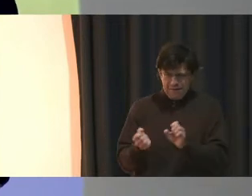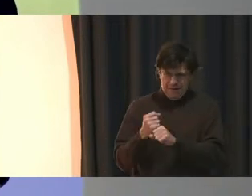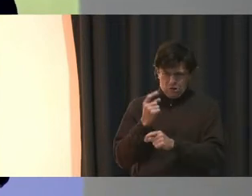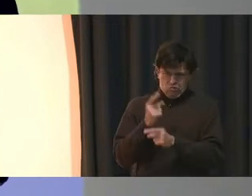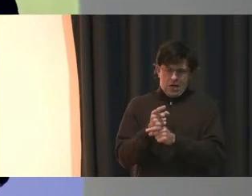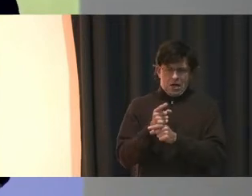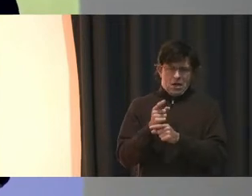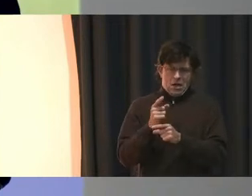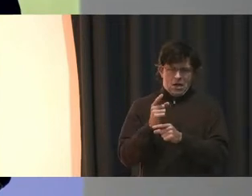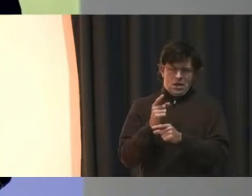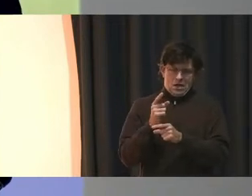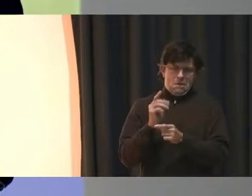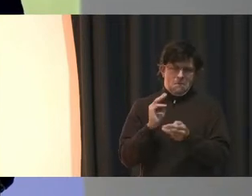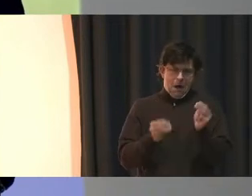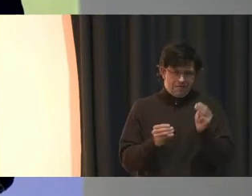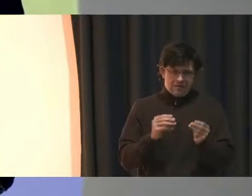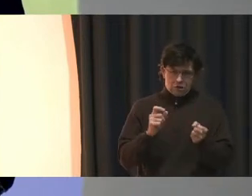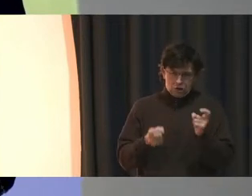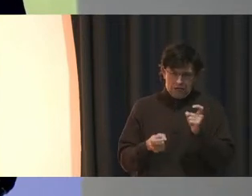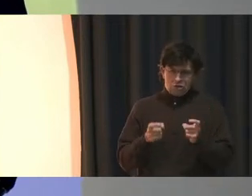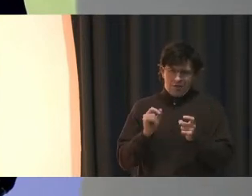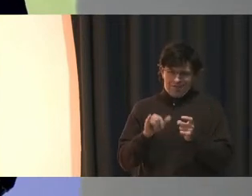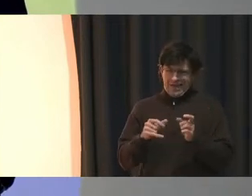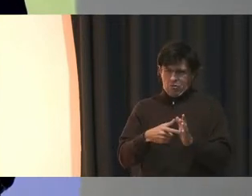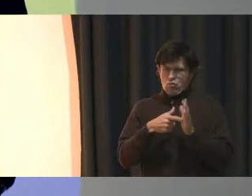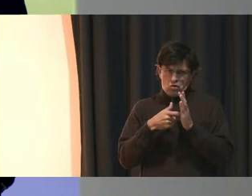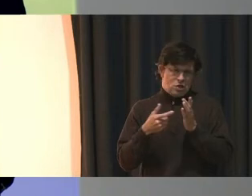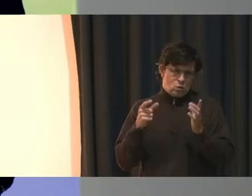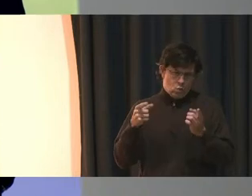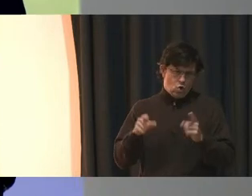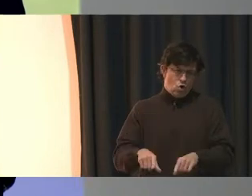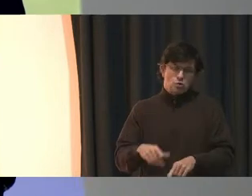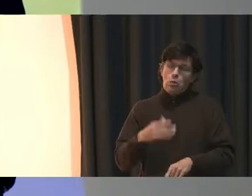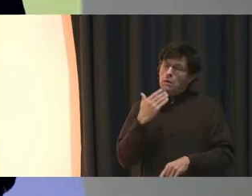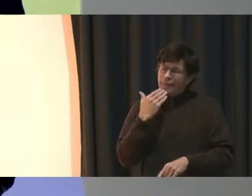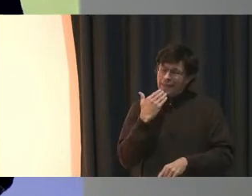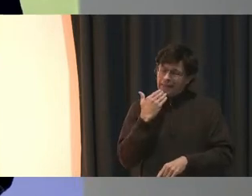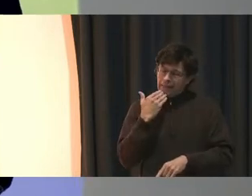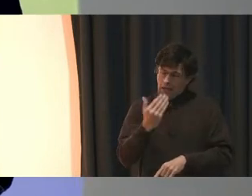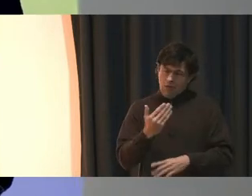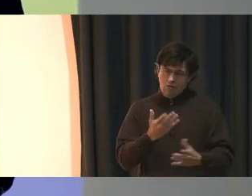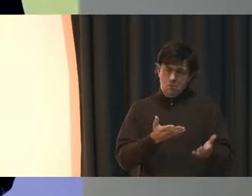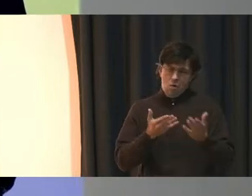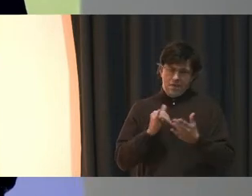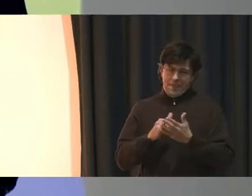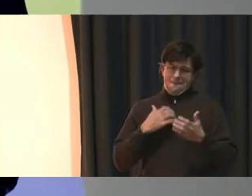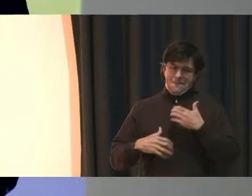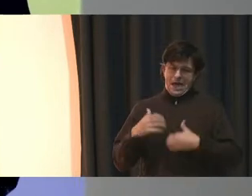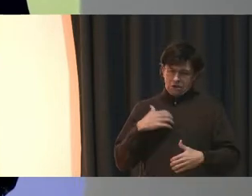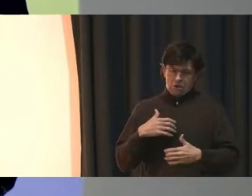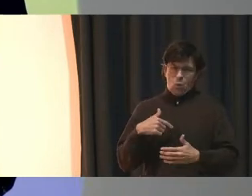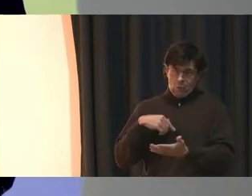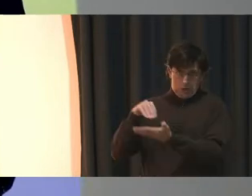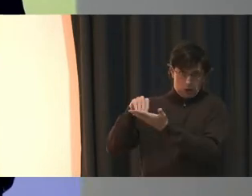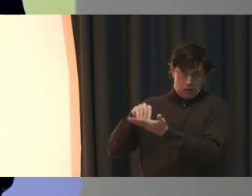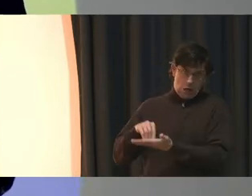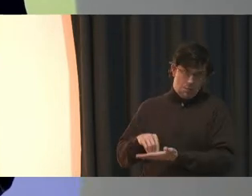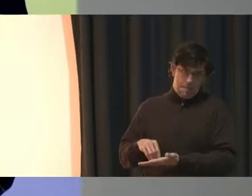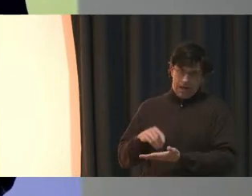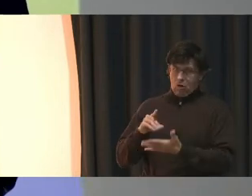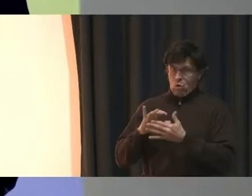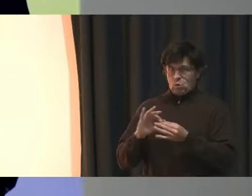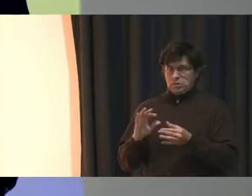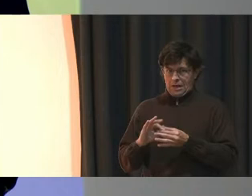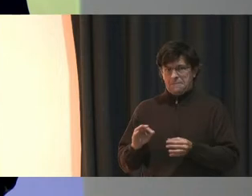and changes that need to occur. So, thank you for bringing that passion. We're documenting those things